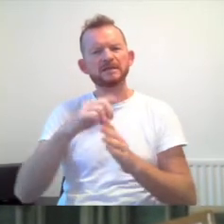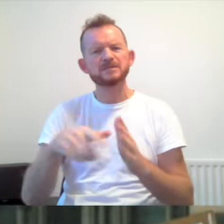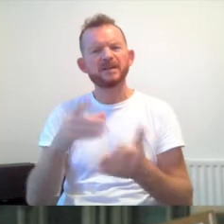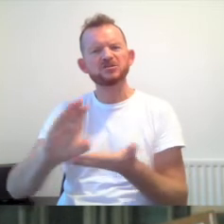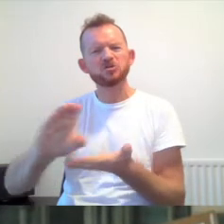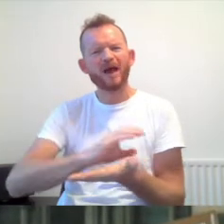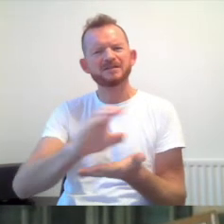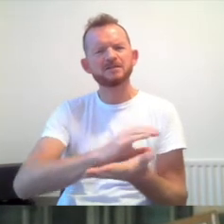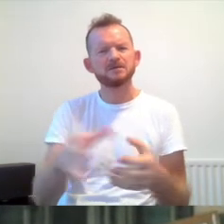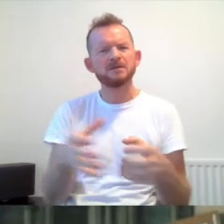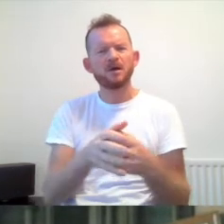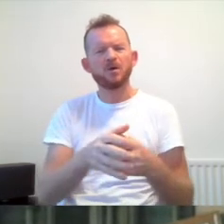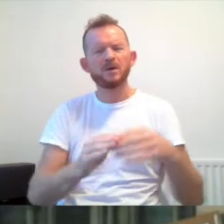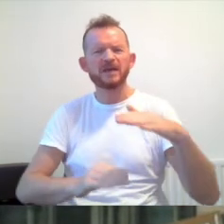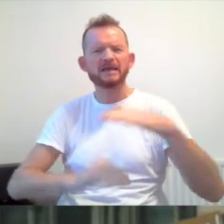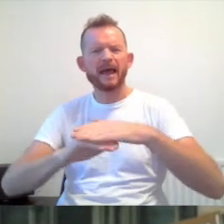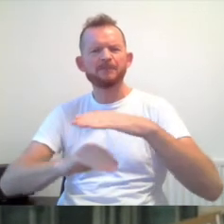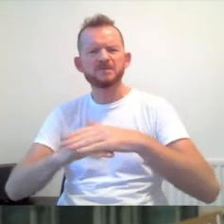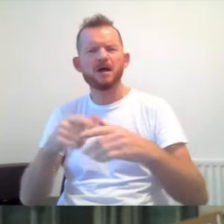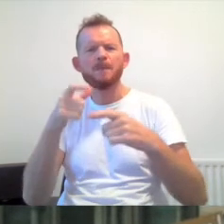proposed to cap personal care support.